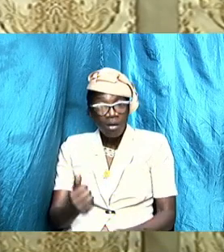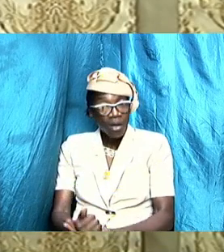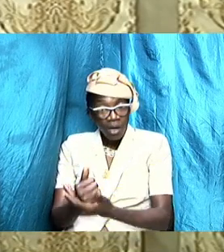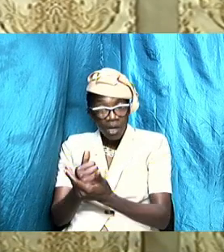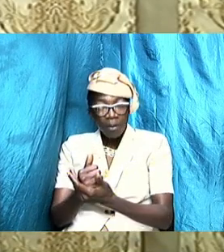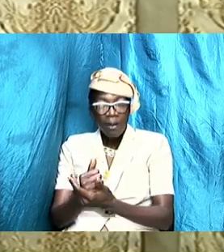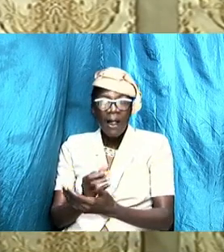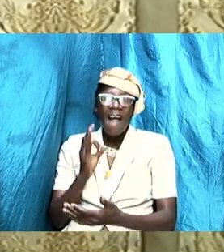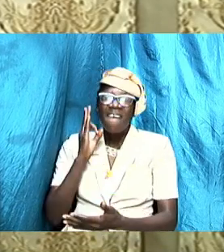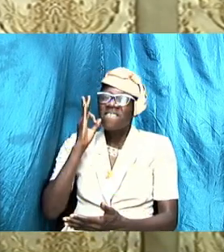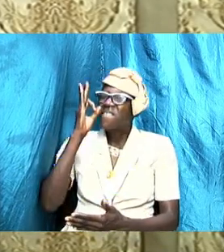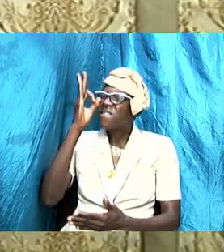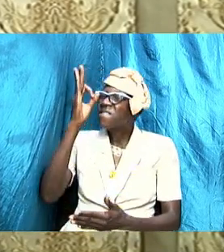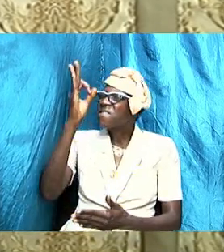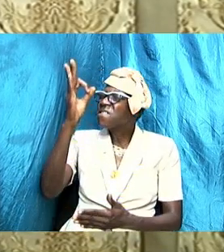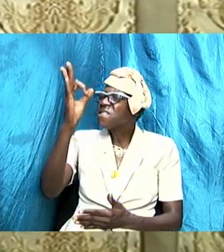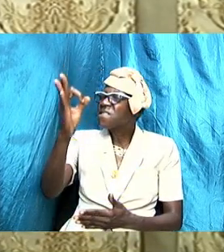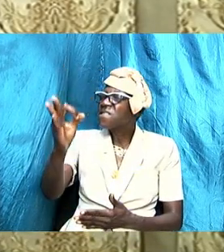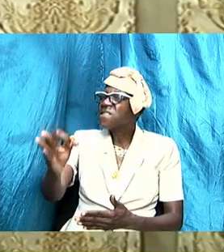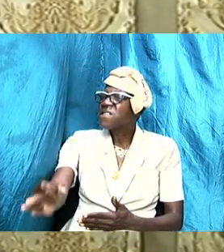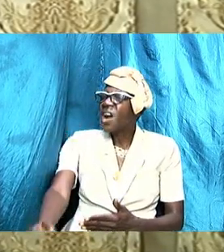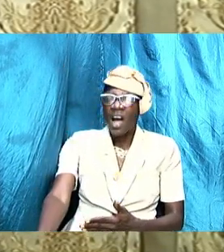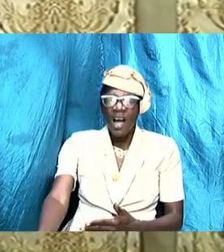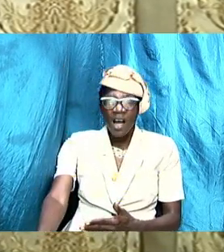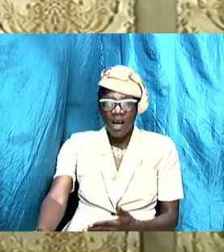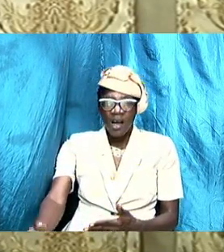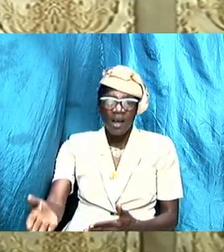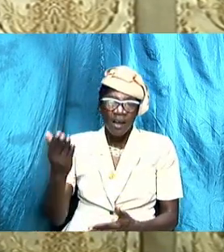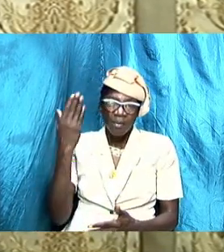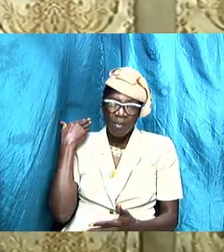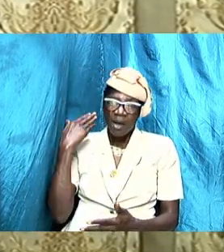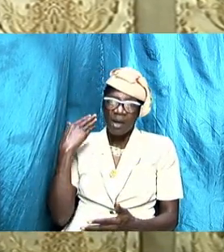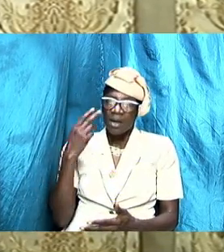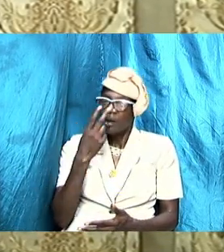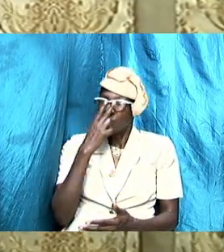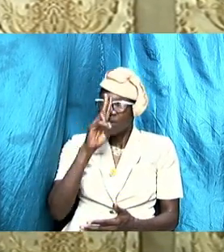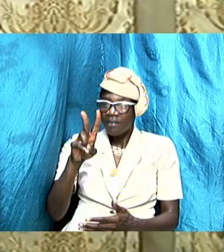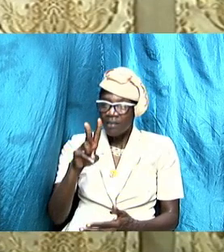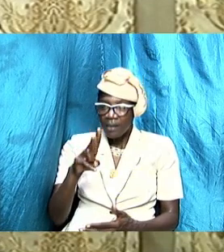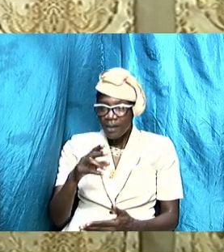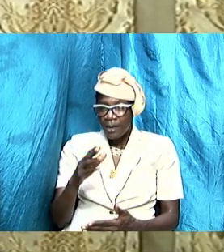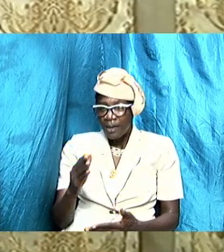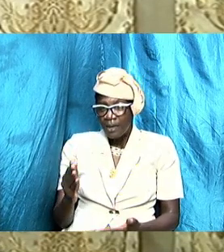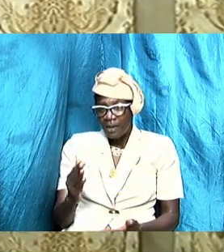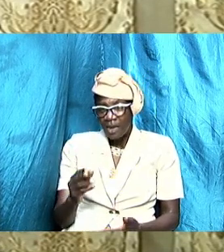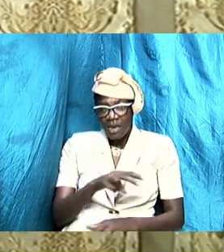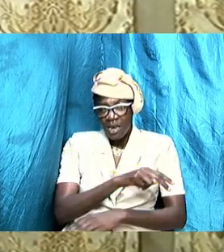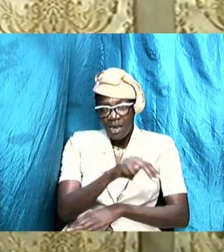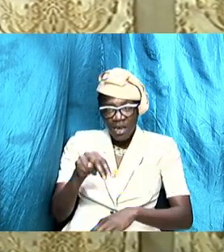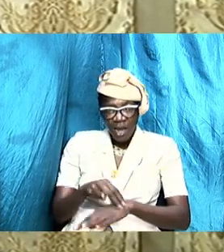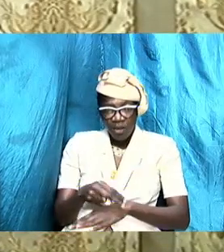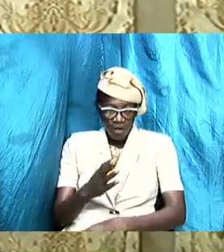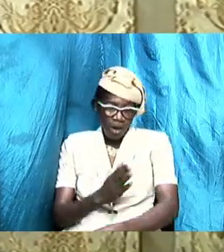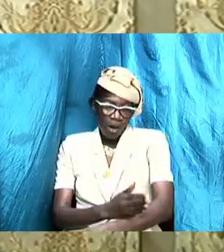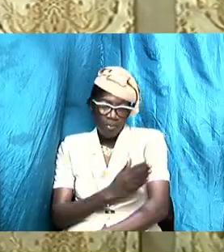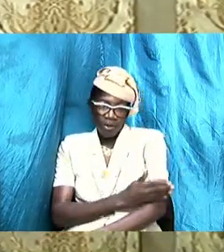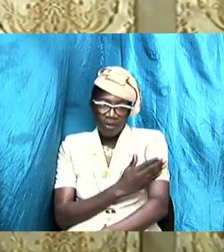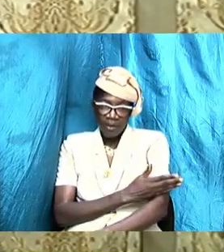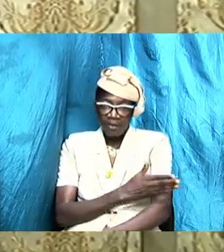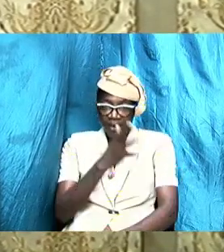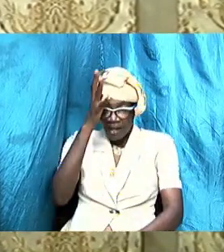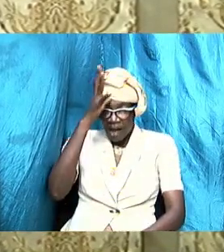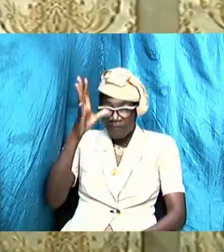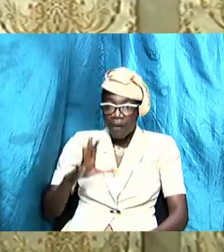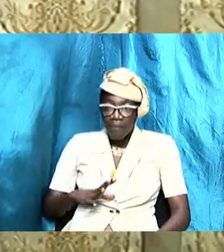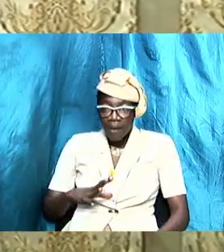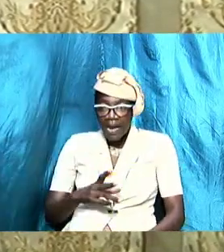antiquity as we can go we see this natural process of a man taking care of a woman